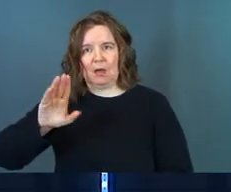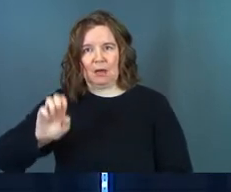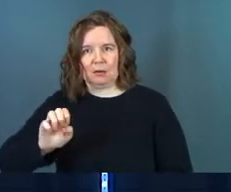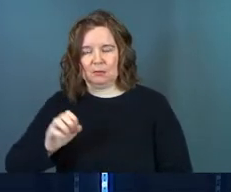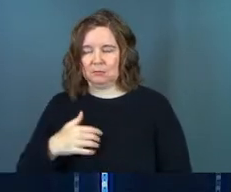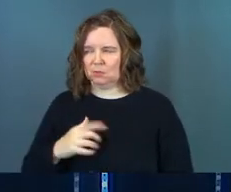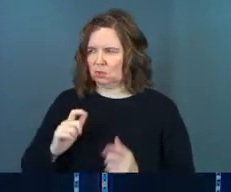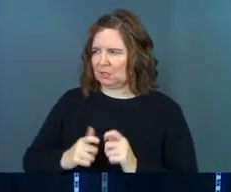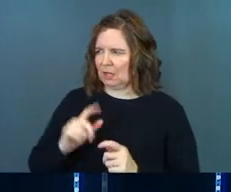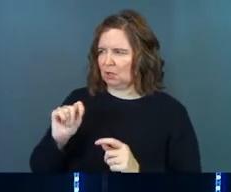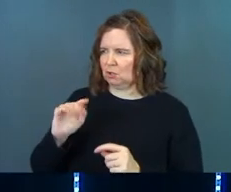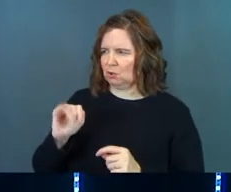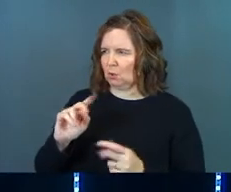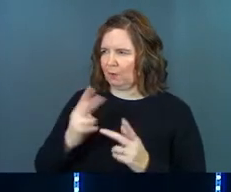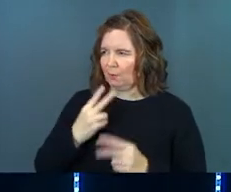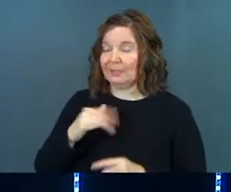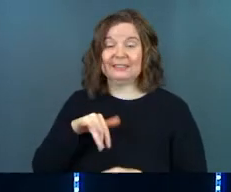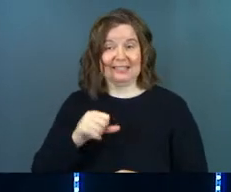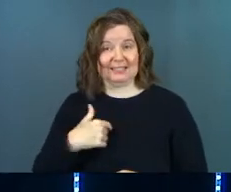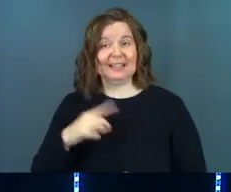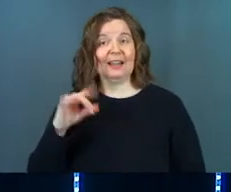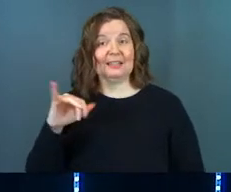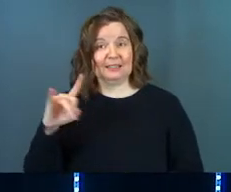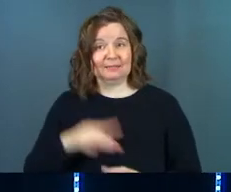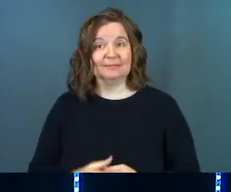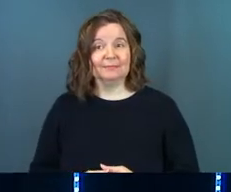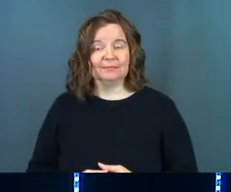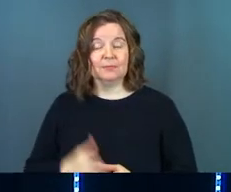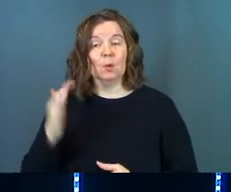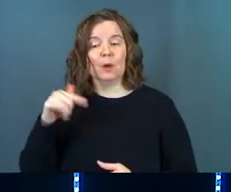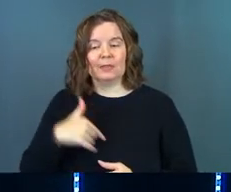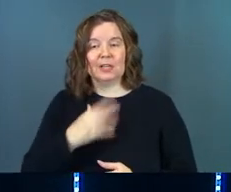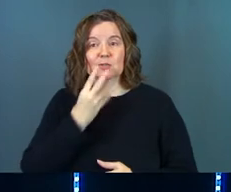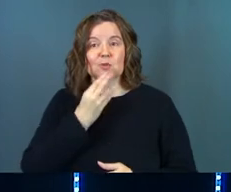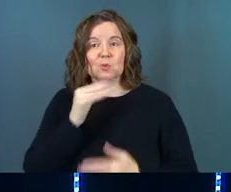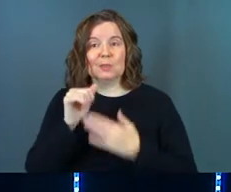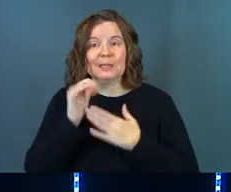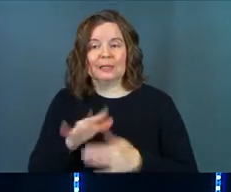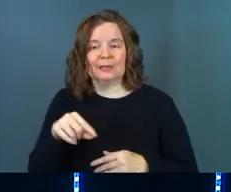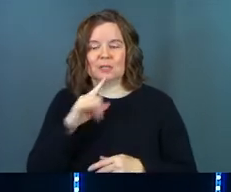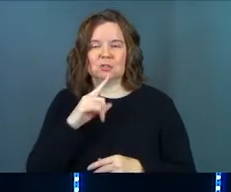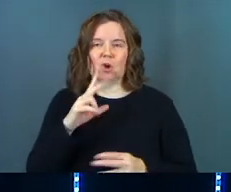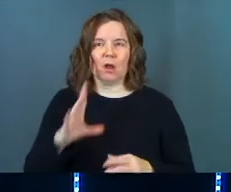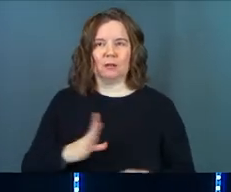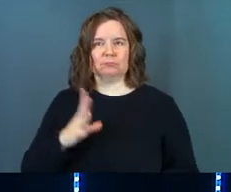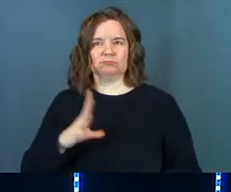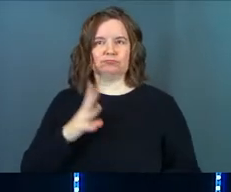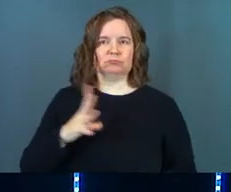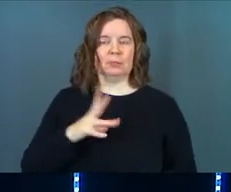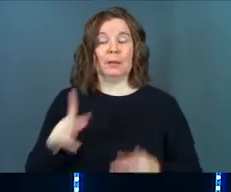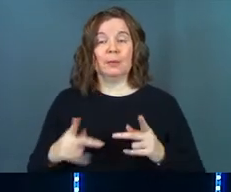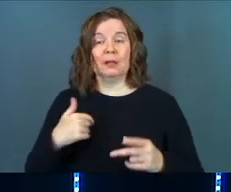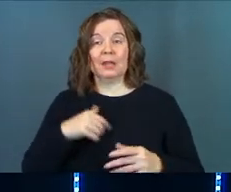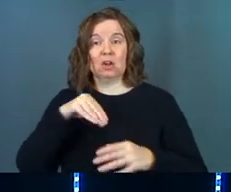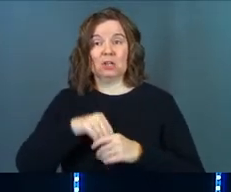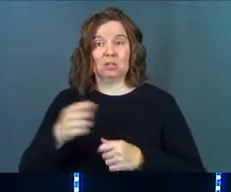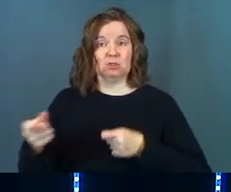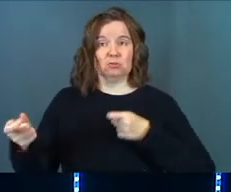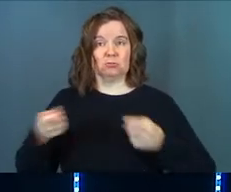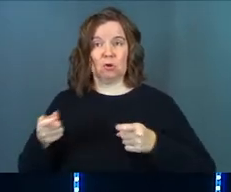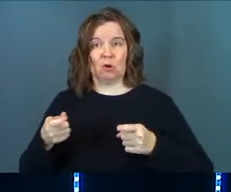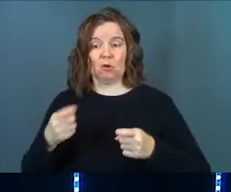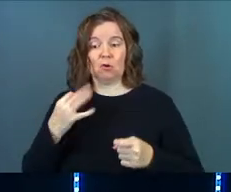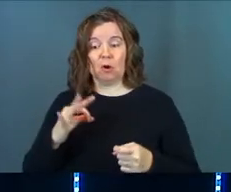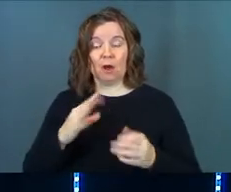You're like, you changed your tone of voice there. Yes, I did. These are the Jewish leaders. These are the officials. These are the people that are in charge